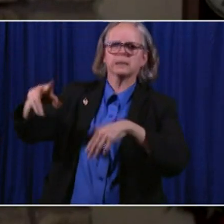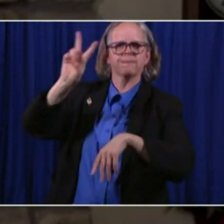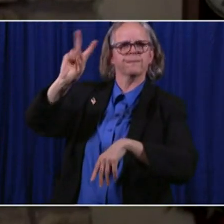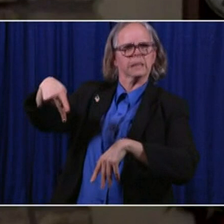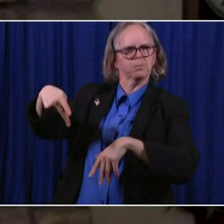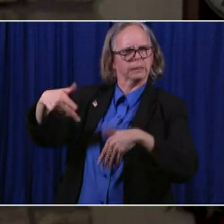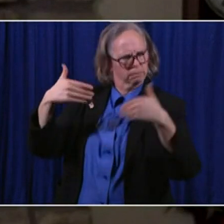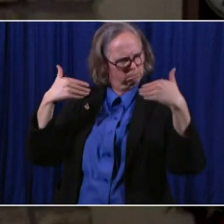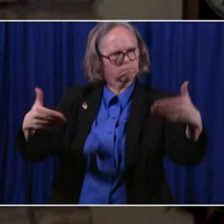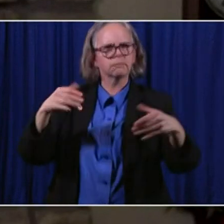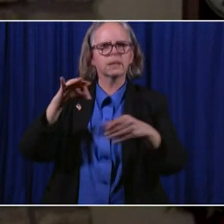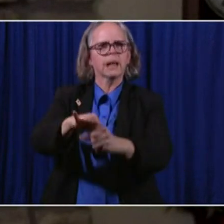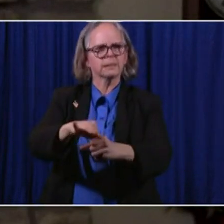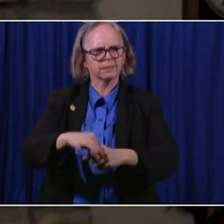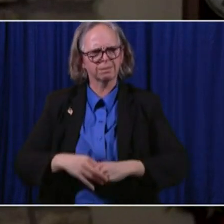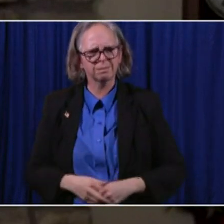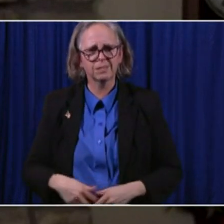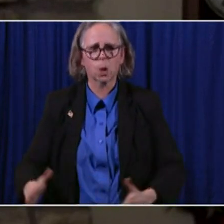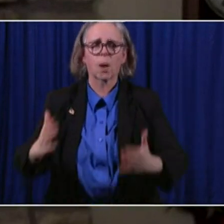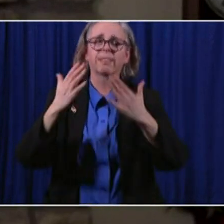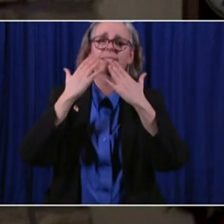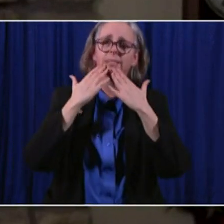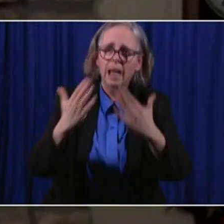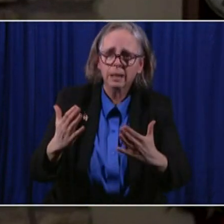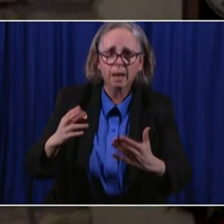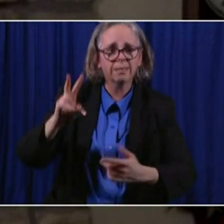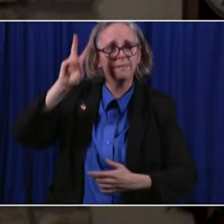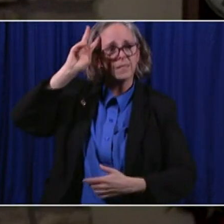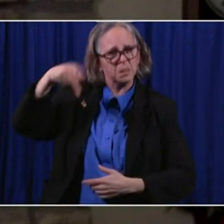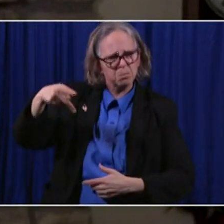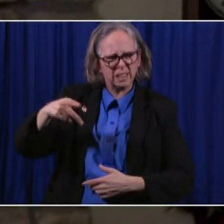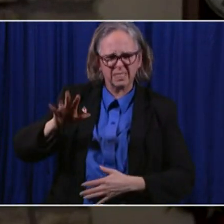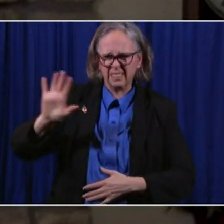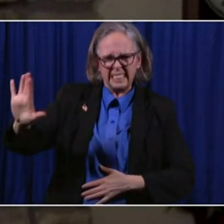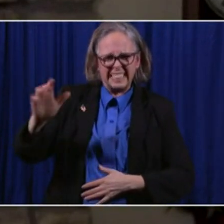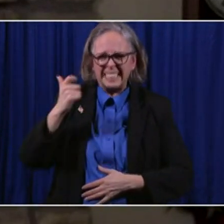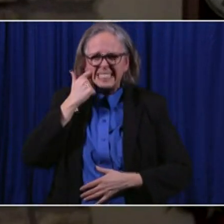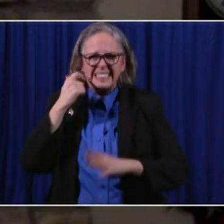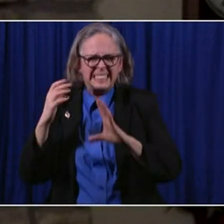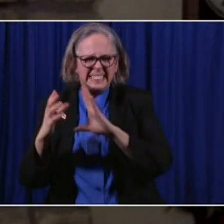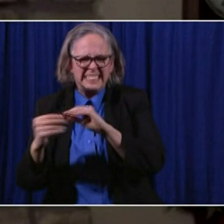I want to thank the Vice President for his statement earlier in the day